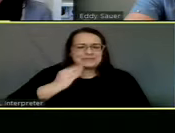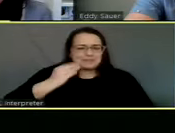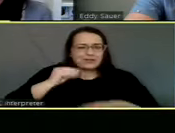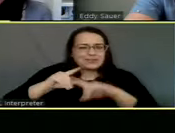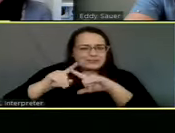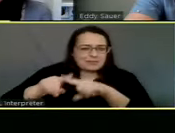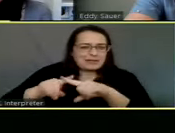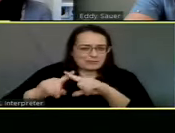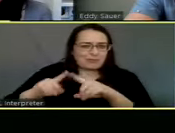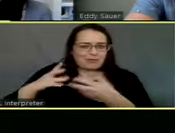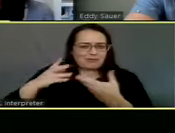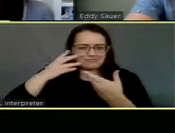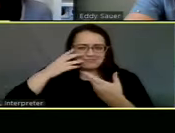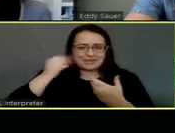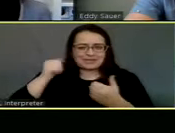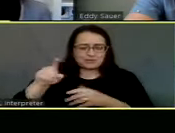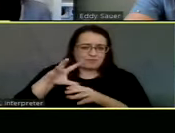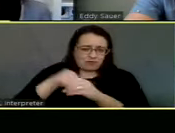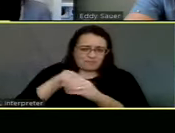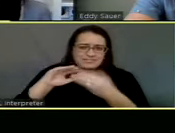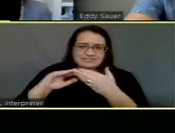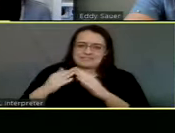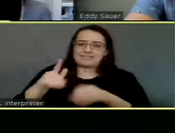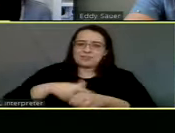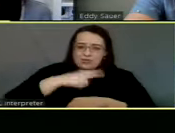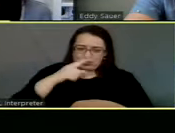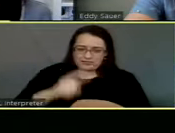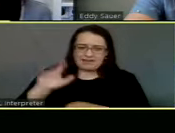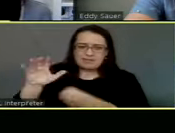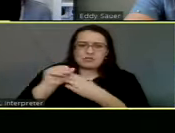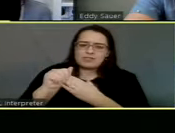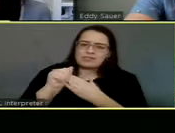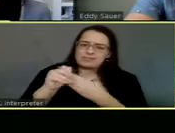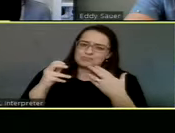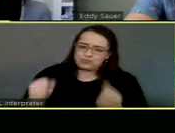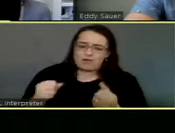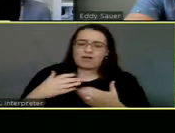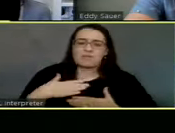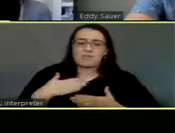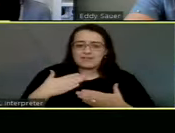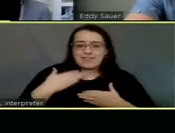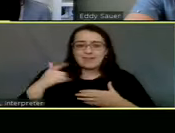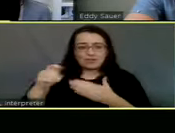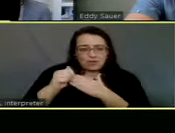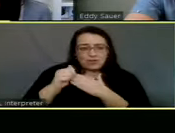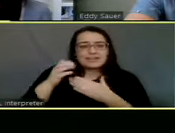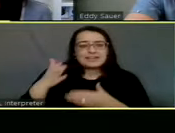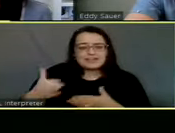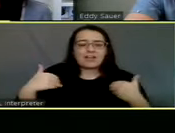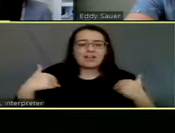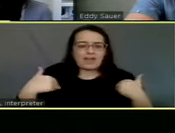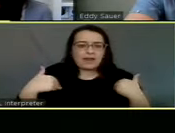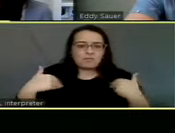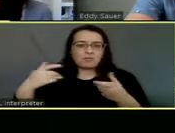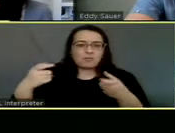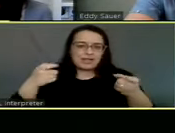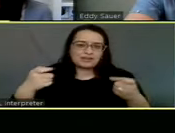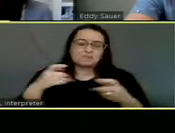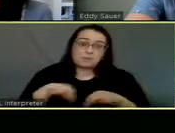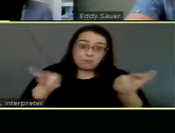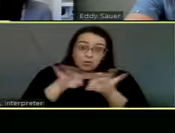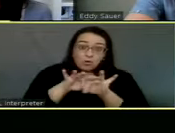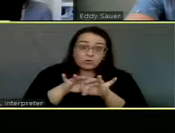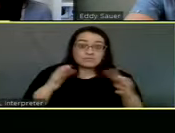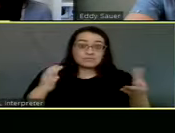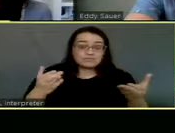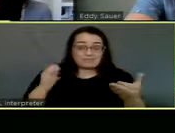a long time and your leadership is strong and we're glad to have it at AMW. Um, it's a very important department in the